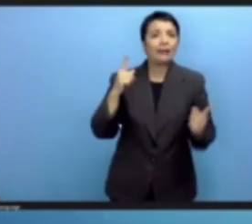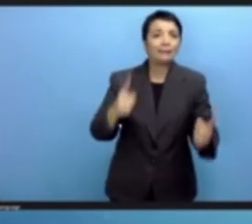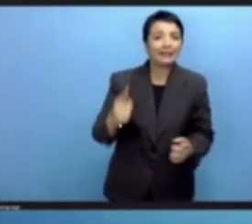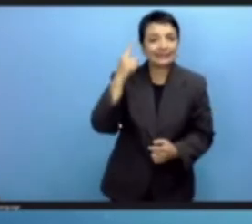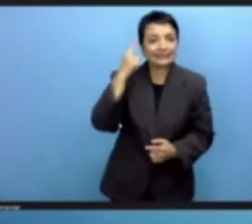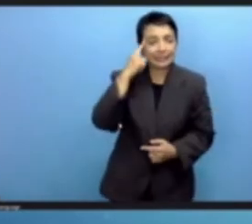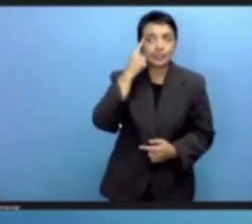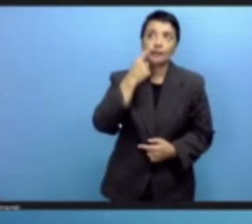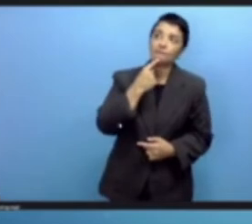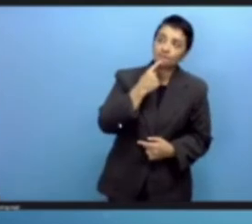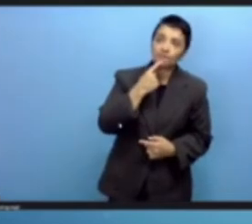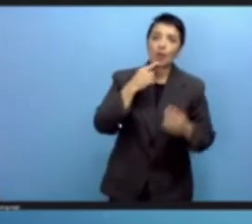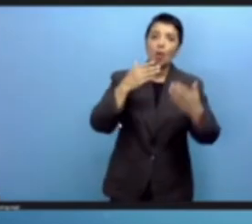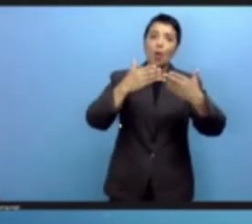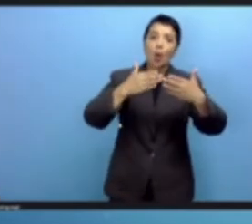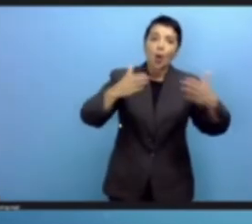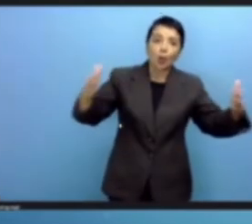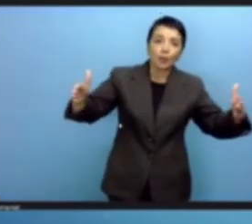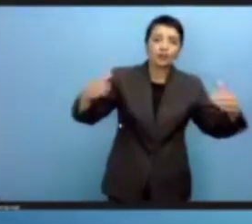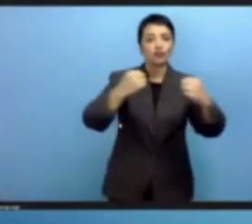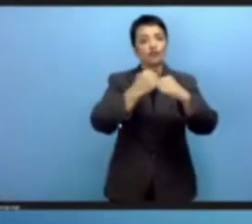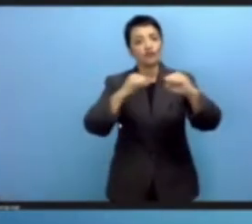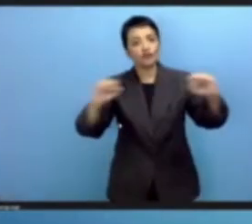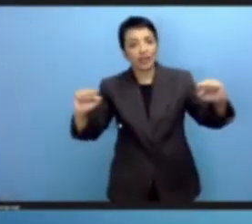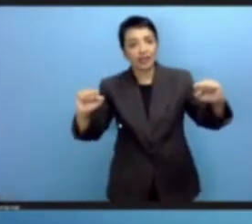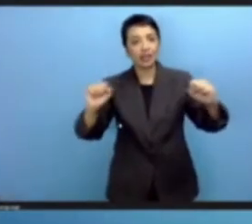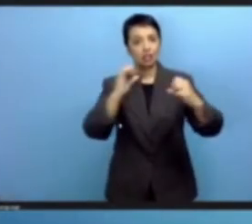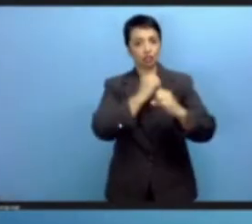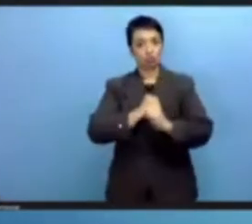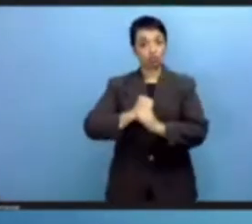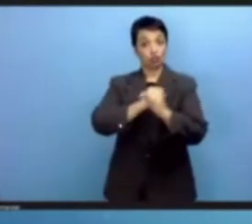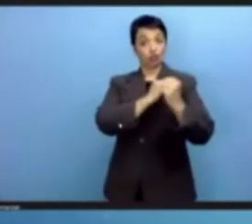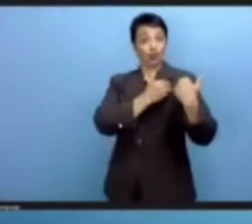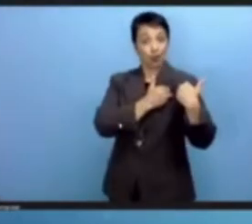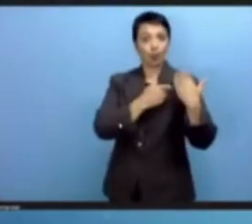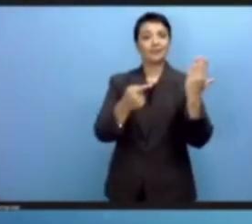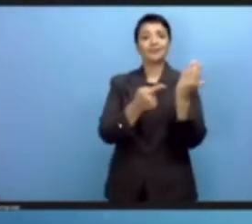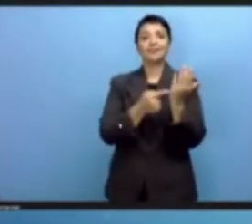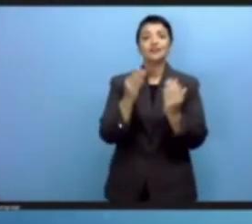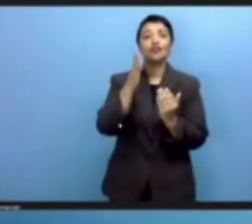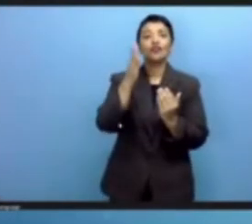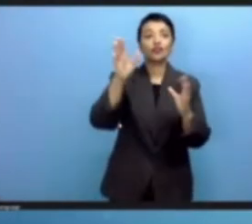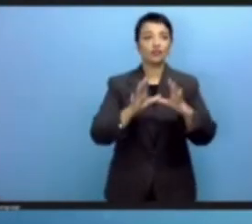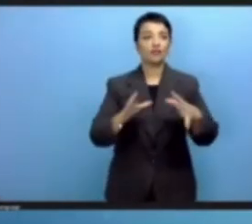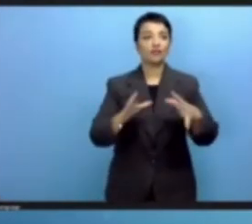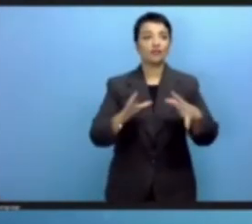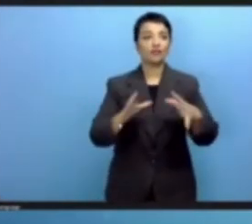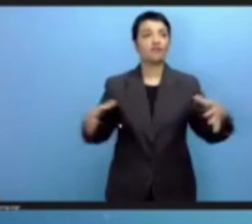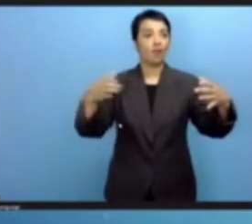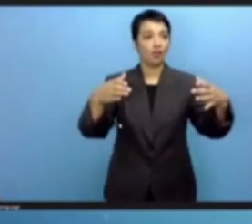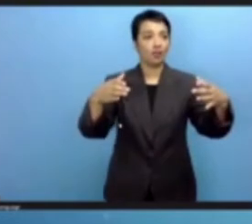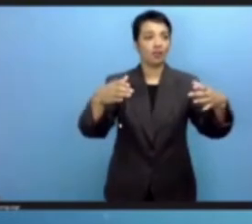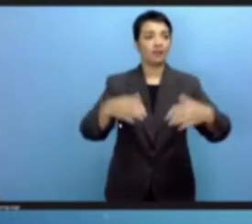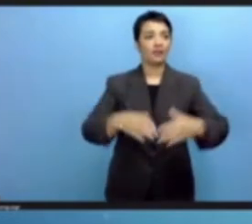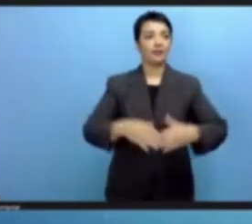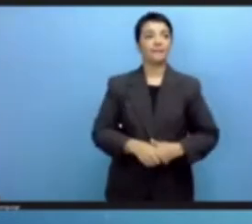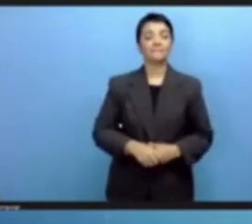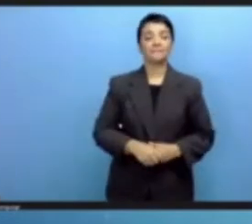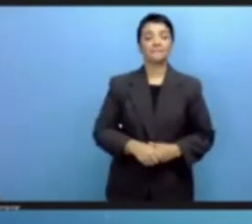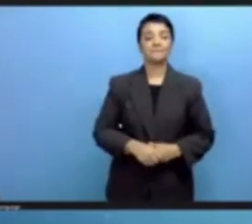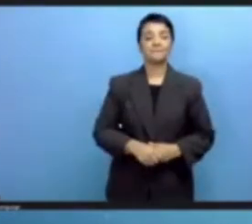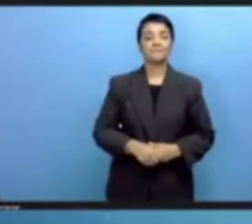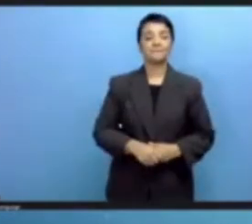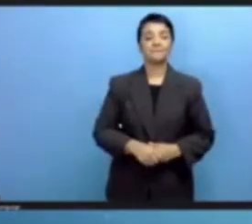free, secure, and inclusive digital future for all. There are a number of reasons related to misuse,